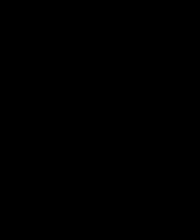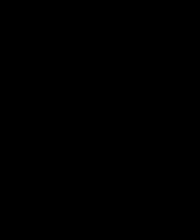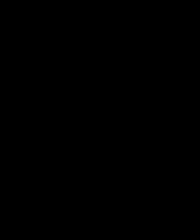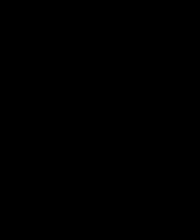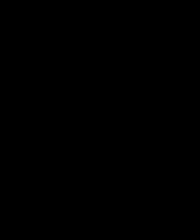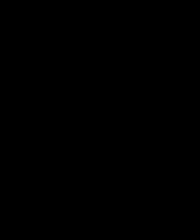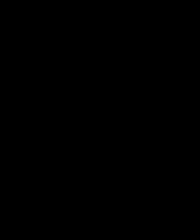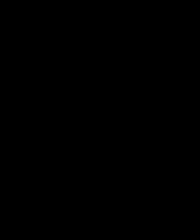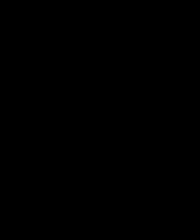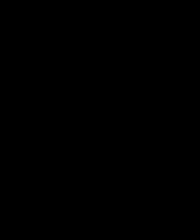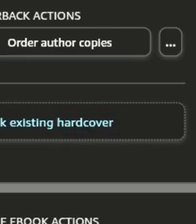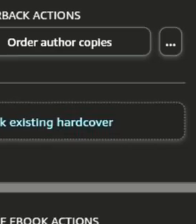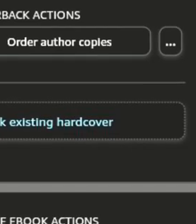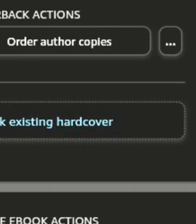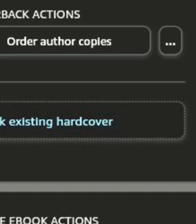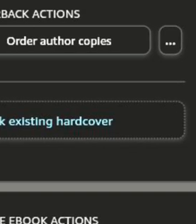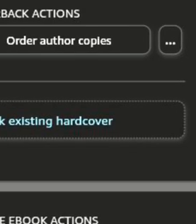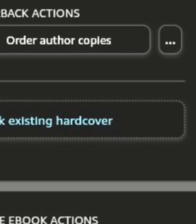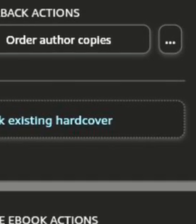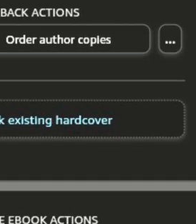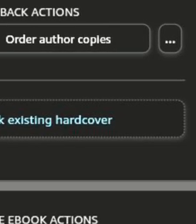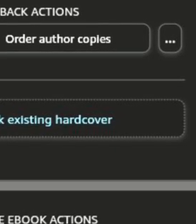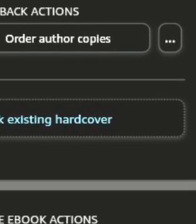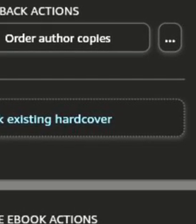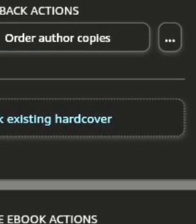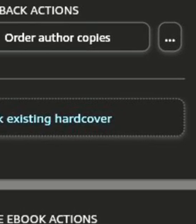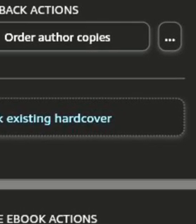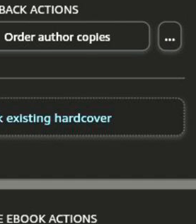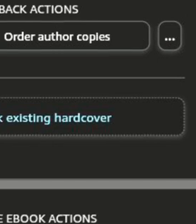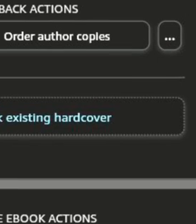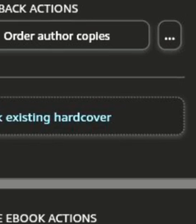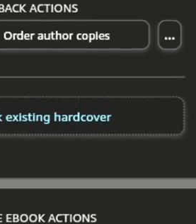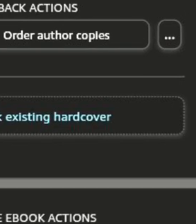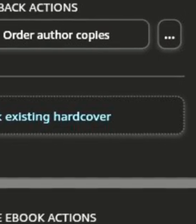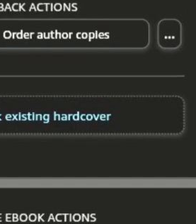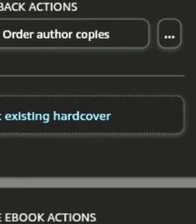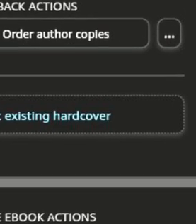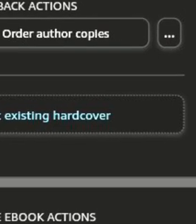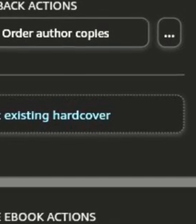aid our orphanage projects across Africa. Ta in the same time.